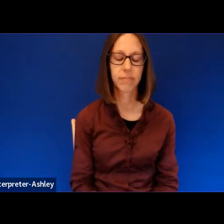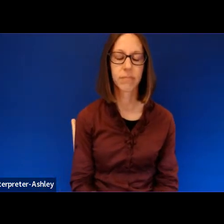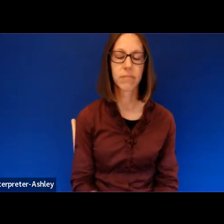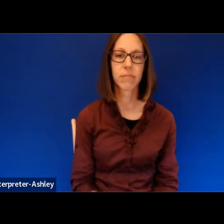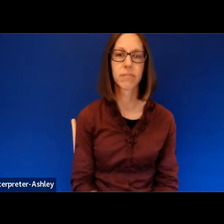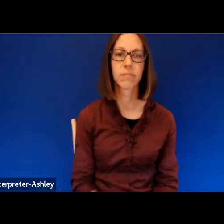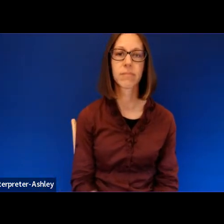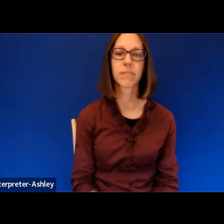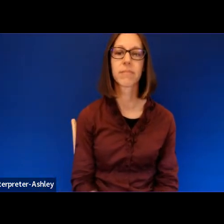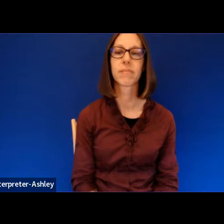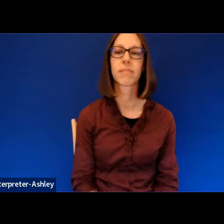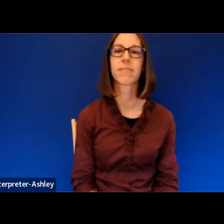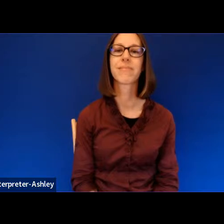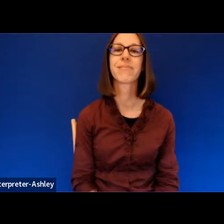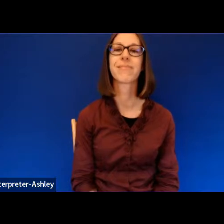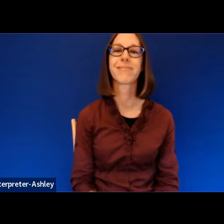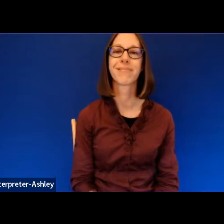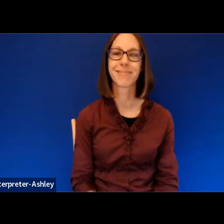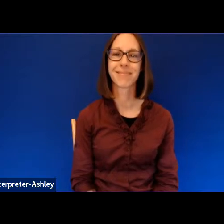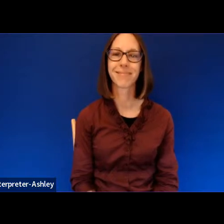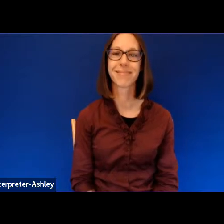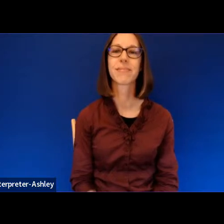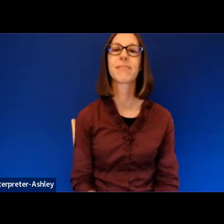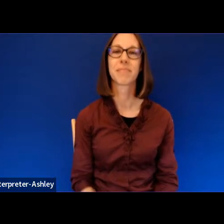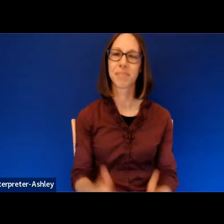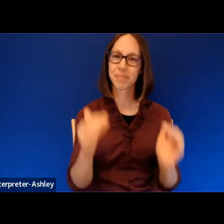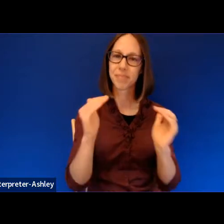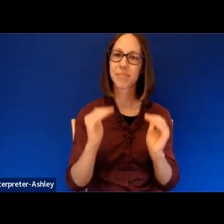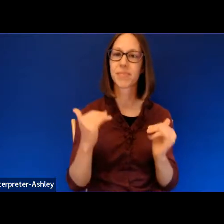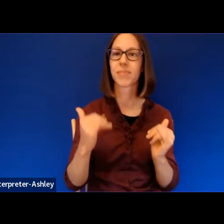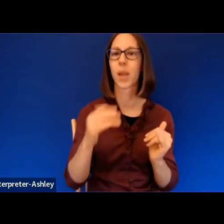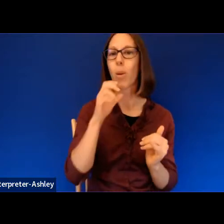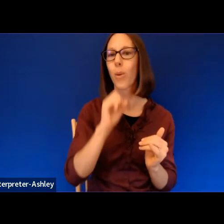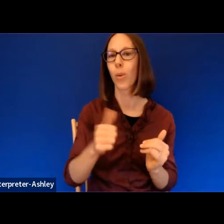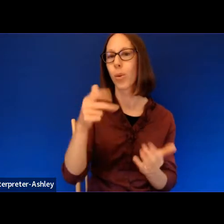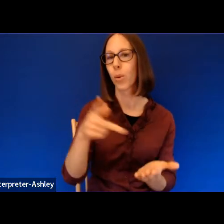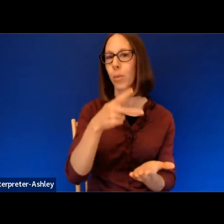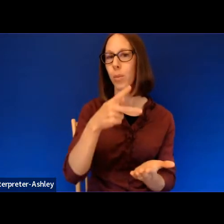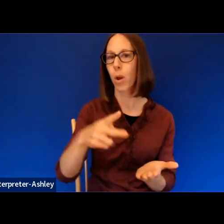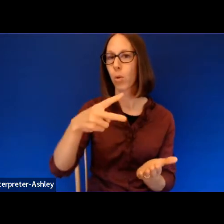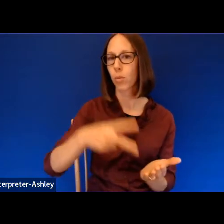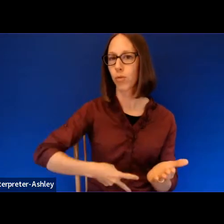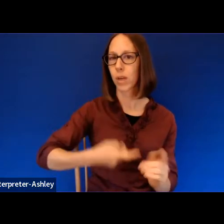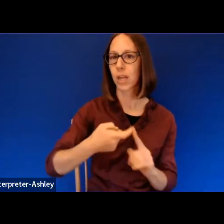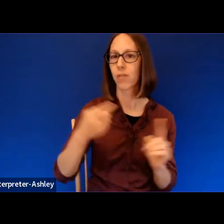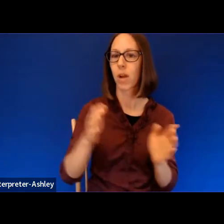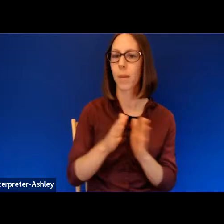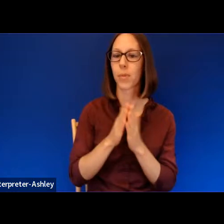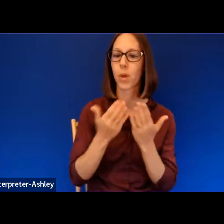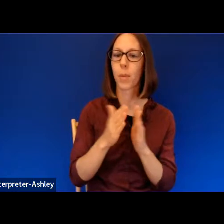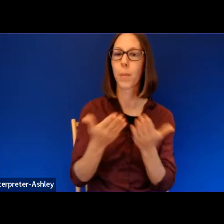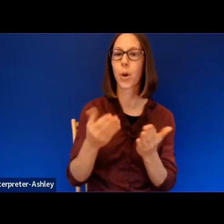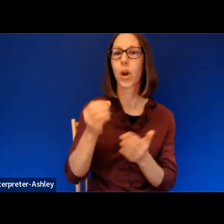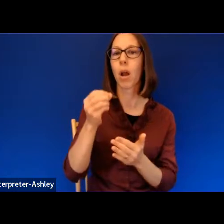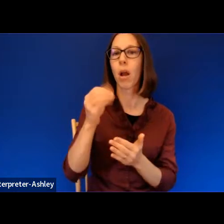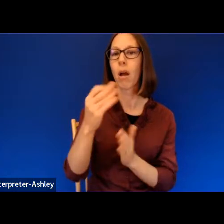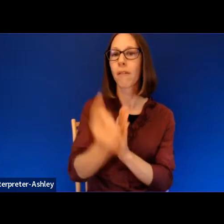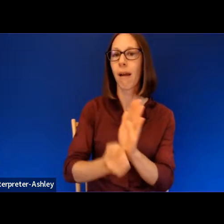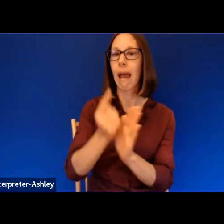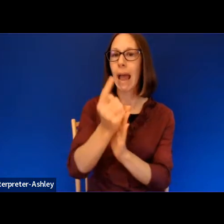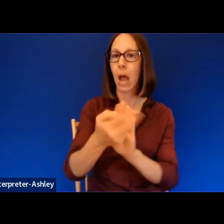I thought I'd read another slightly older poem, which is from a book called Book of Hours. And in Dear Darkness,